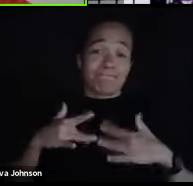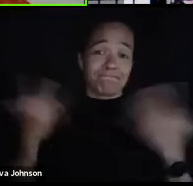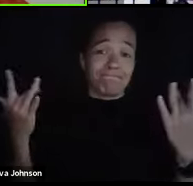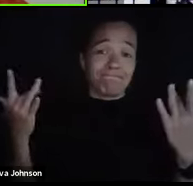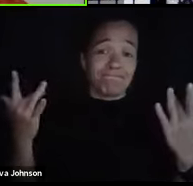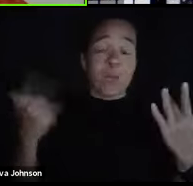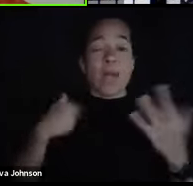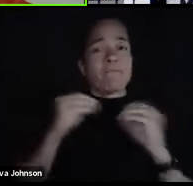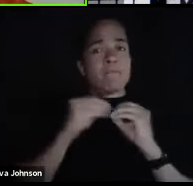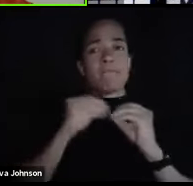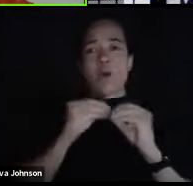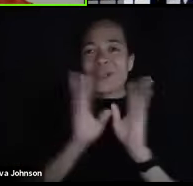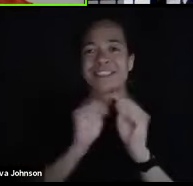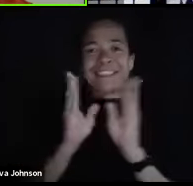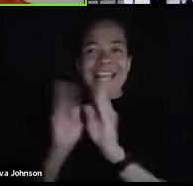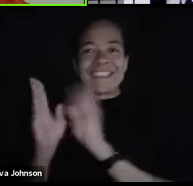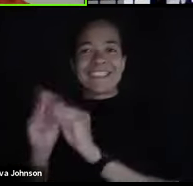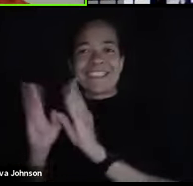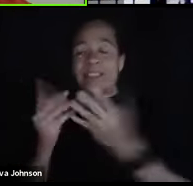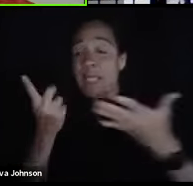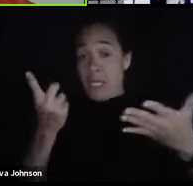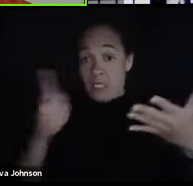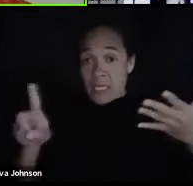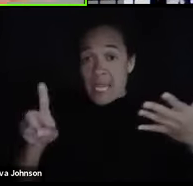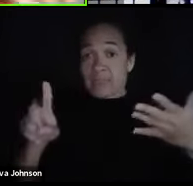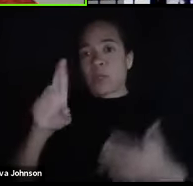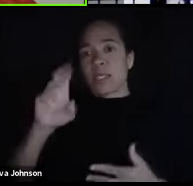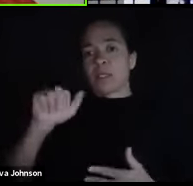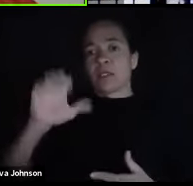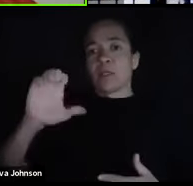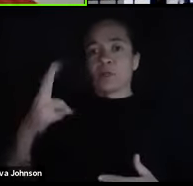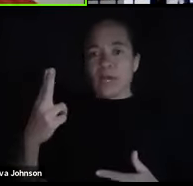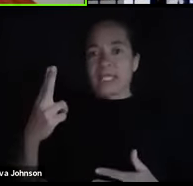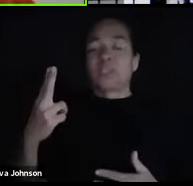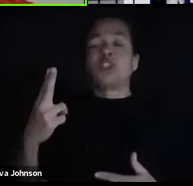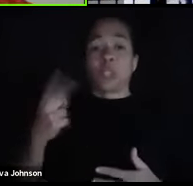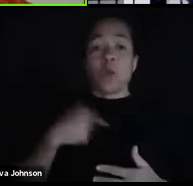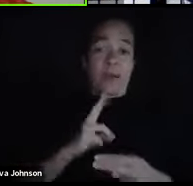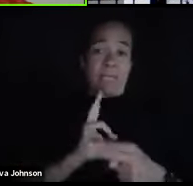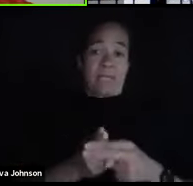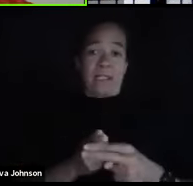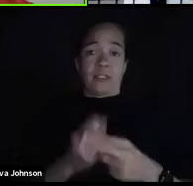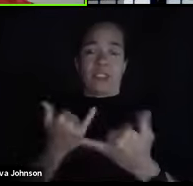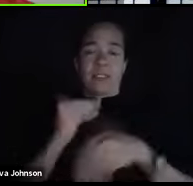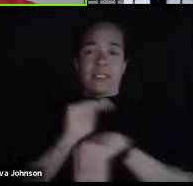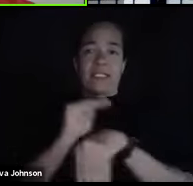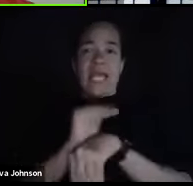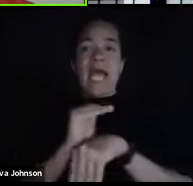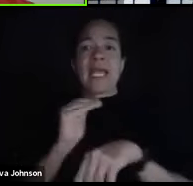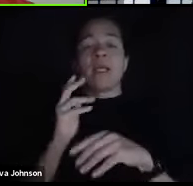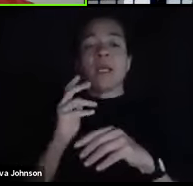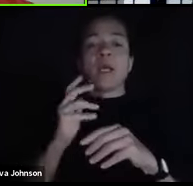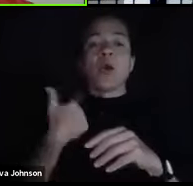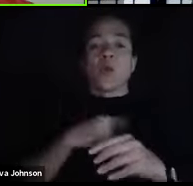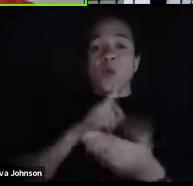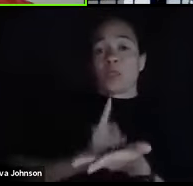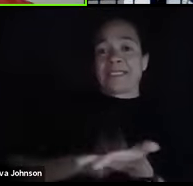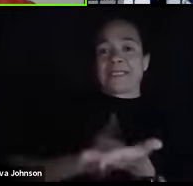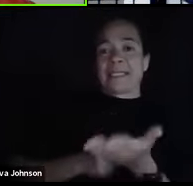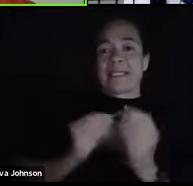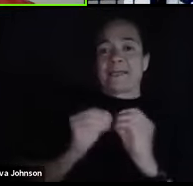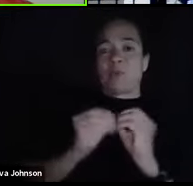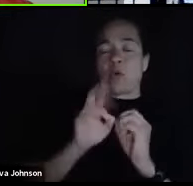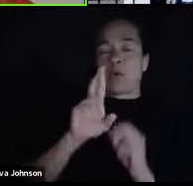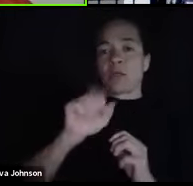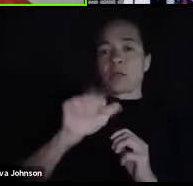sessions coming up. We have one next week on REACH, which we've mentioned tonight. We'll talk a little bit more about REACH. We also have some sessions